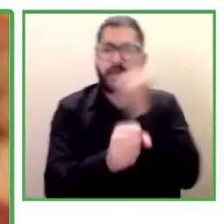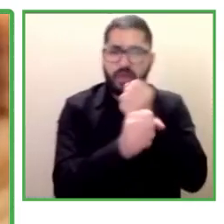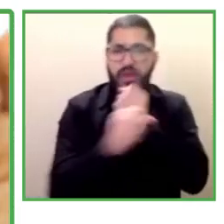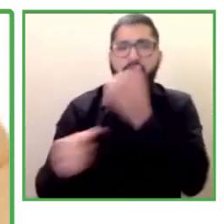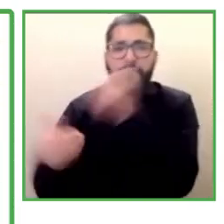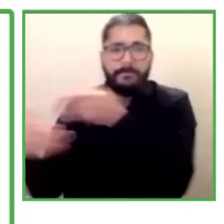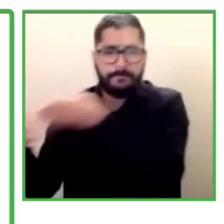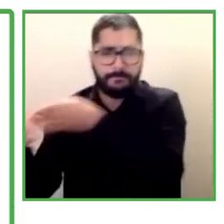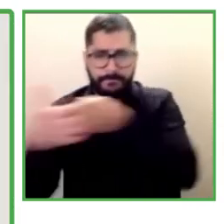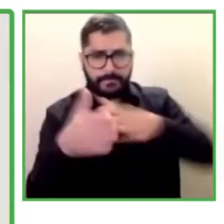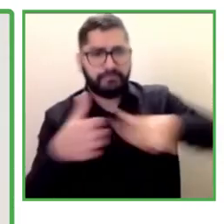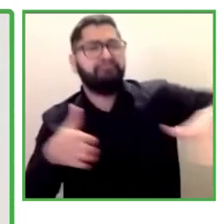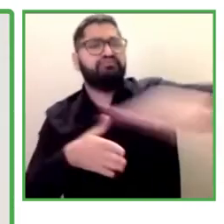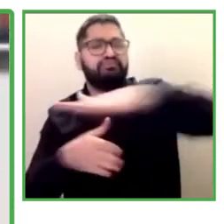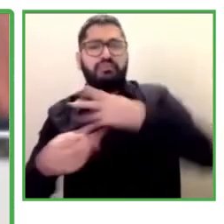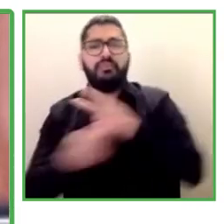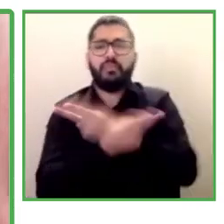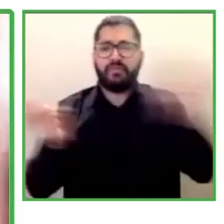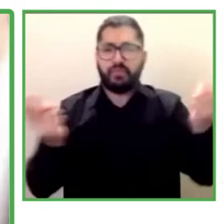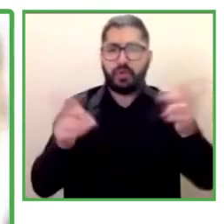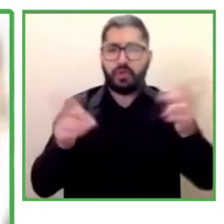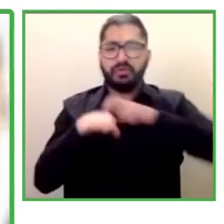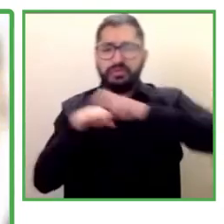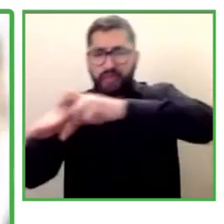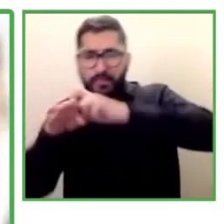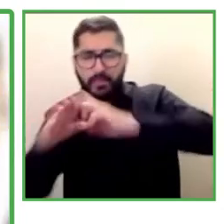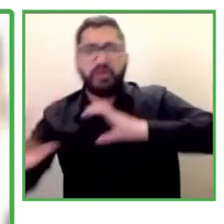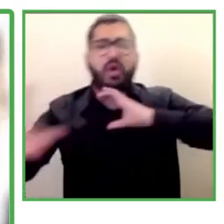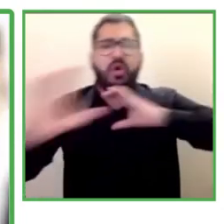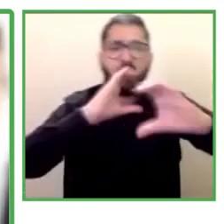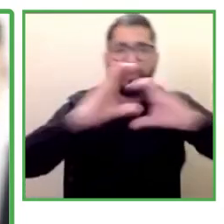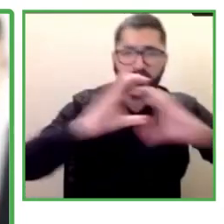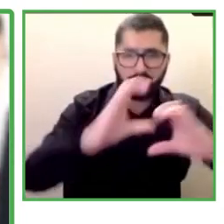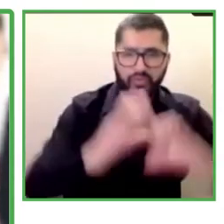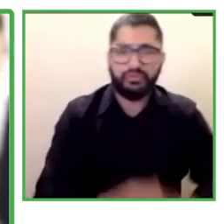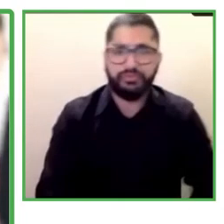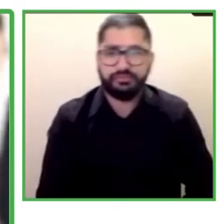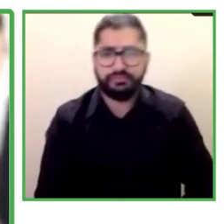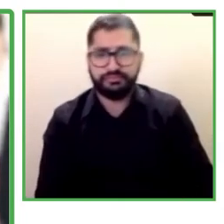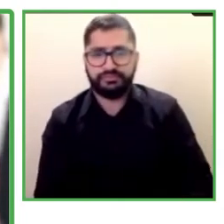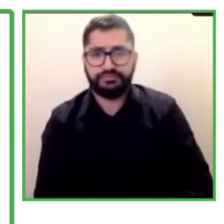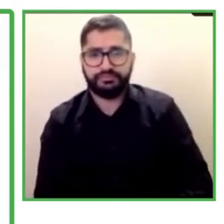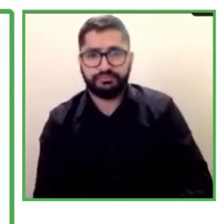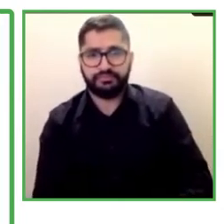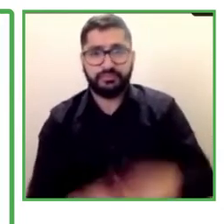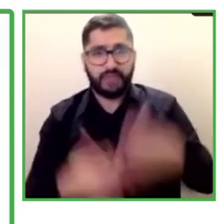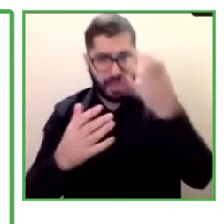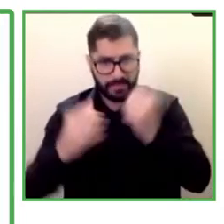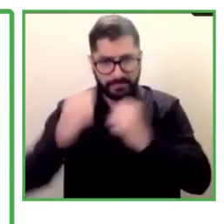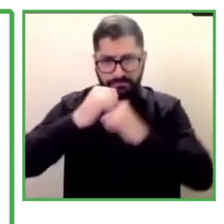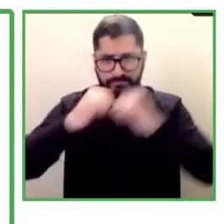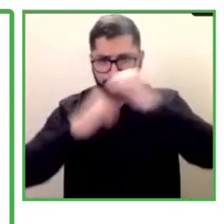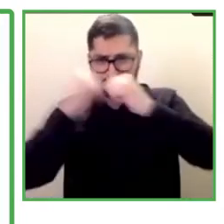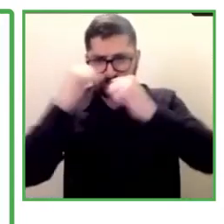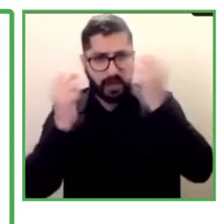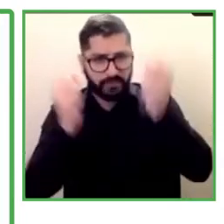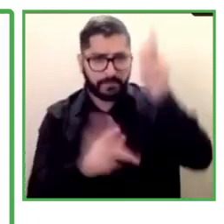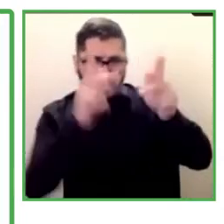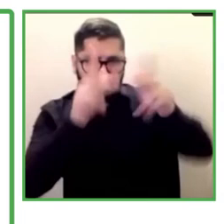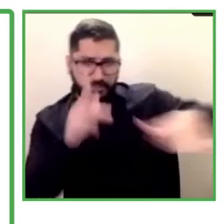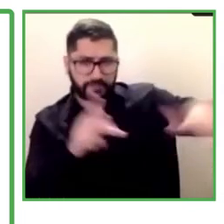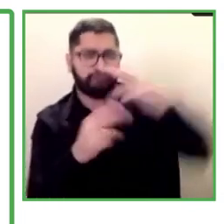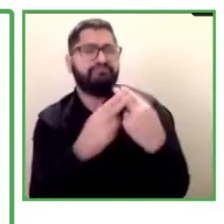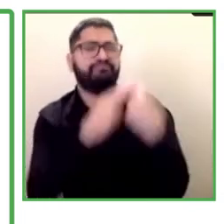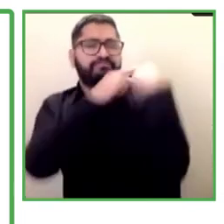of public spaces, communication, the absence of articulation between who intervened the process of inclusion, were some of the